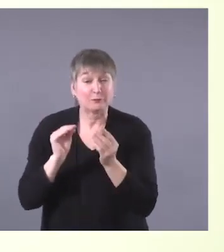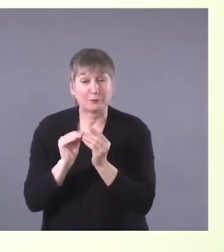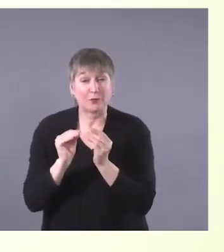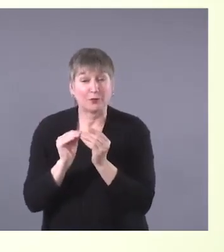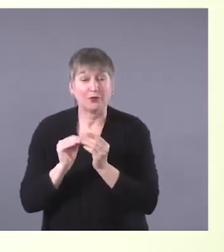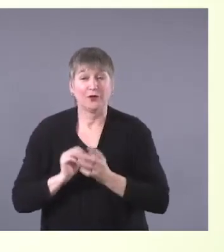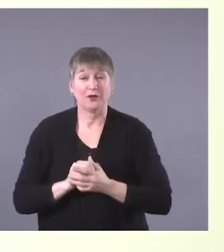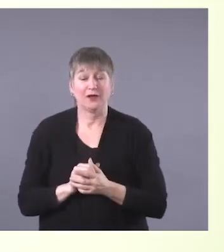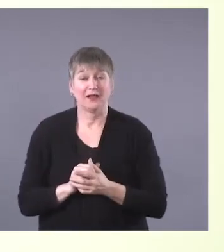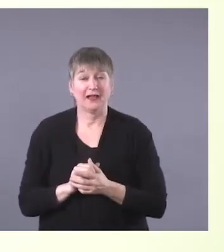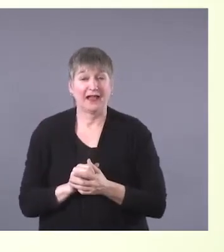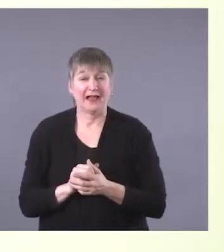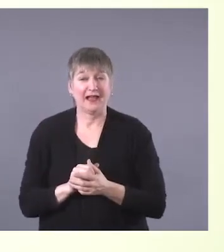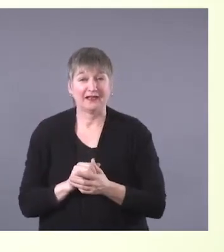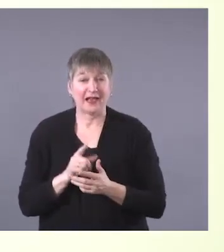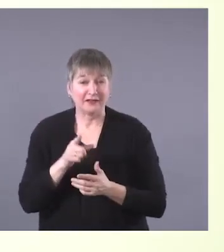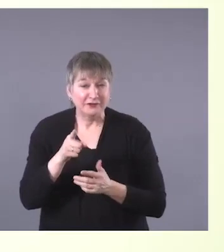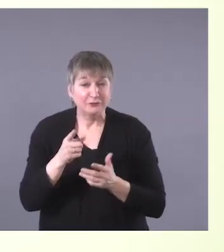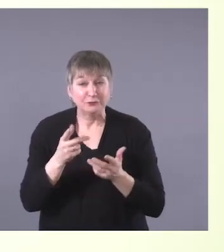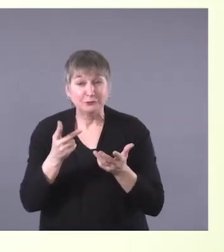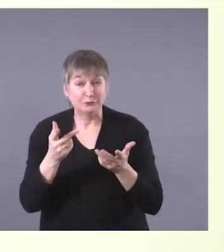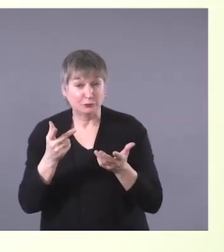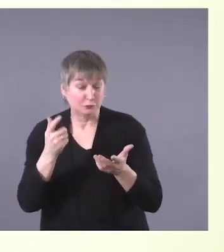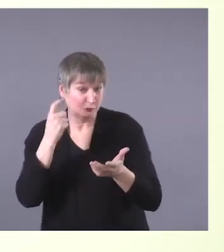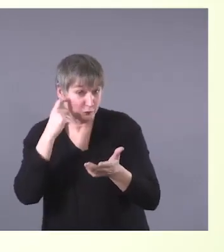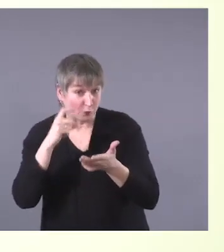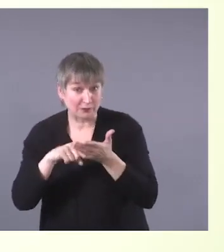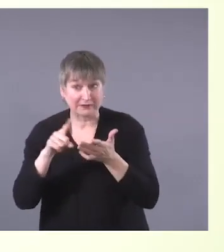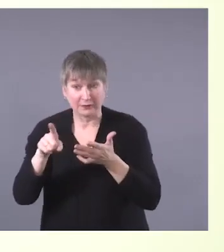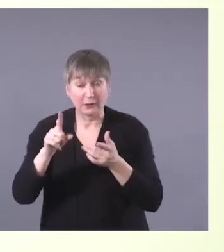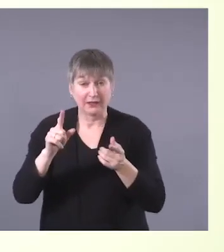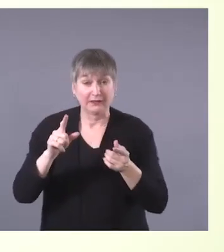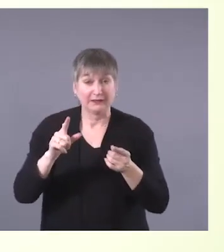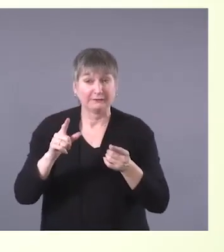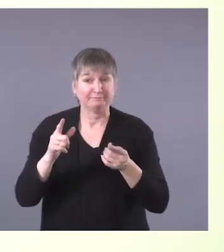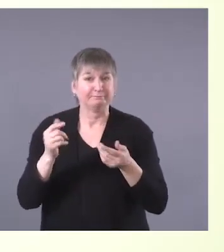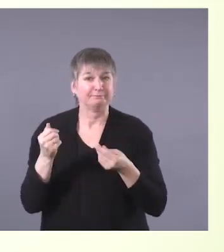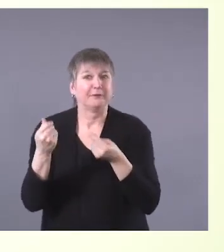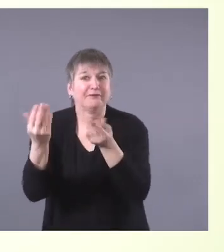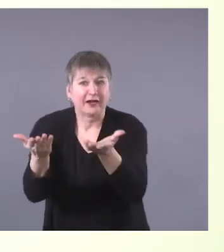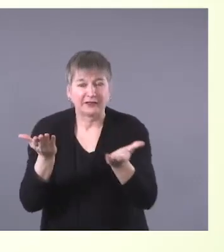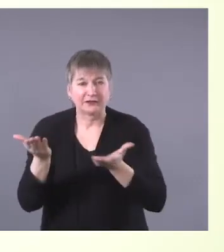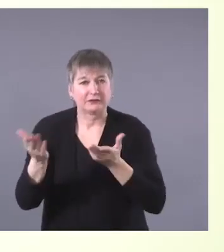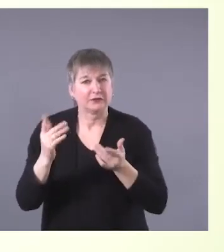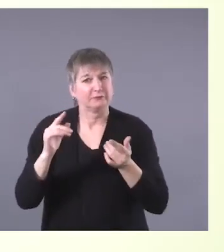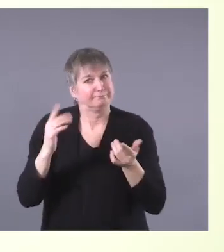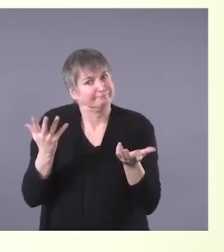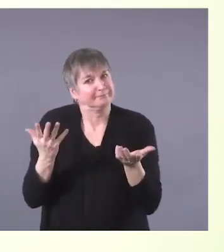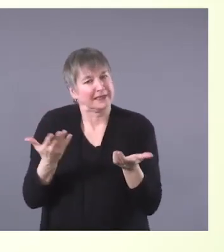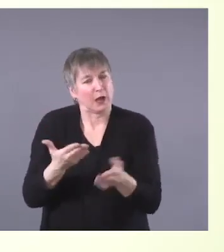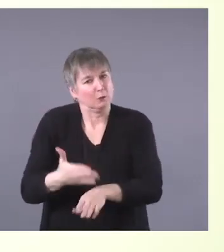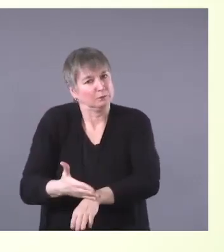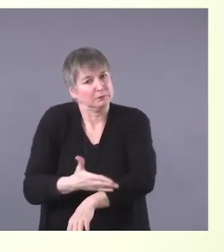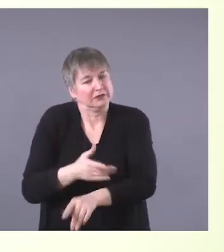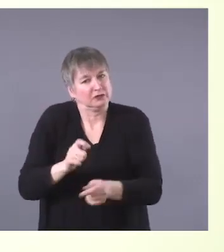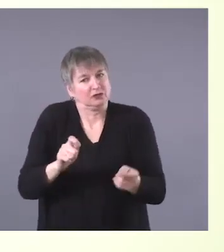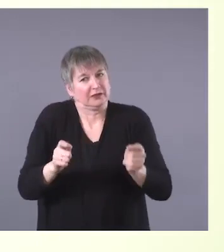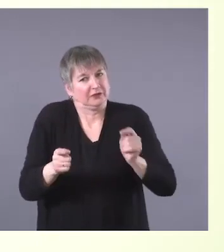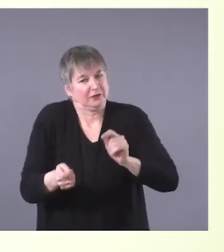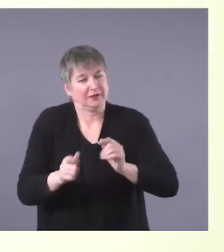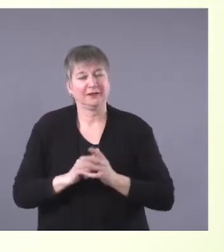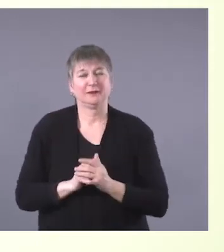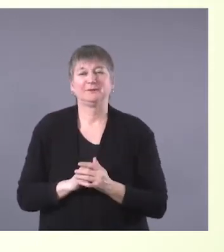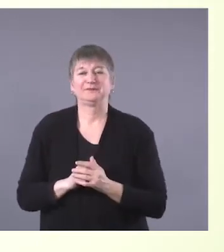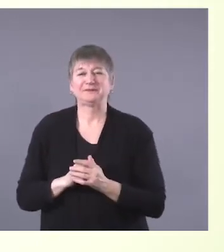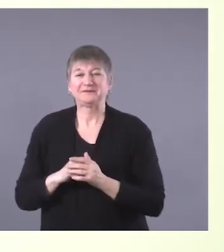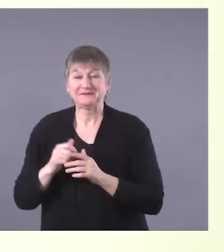seeing in getting services out to communities. And just before I pass you over